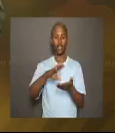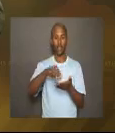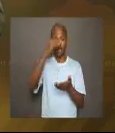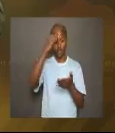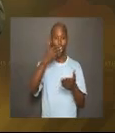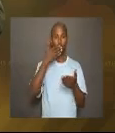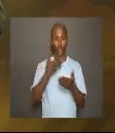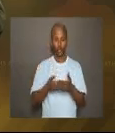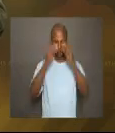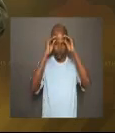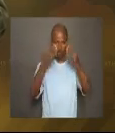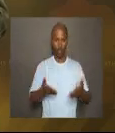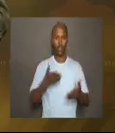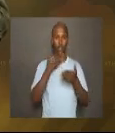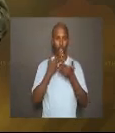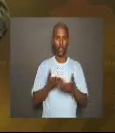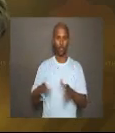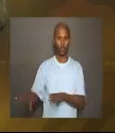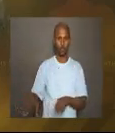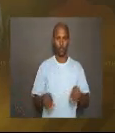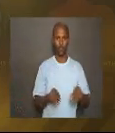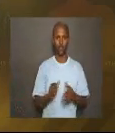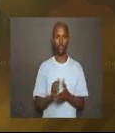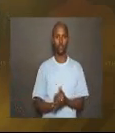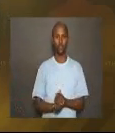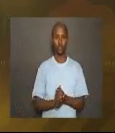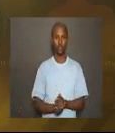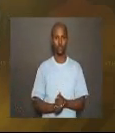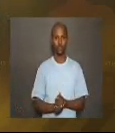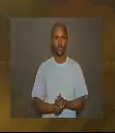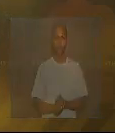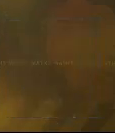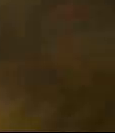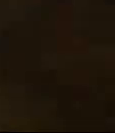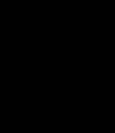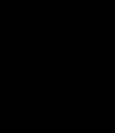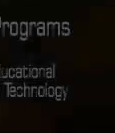Until next lesson, thank you, teacher. Thank you, students.